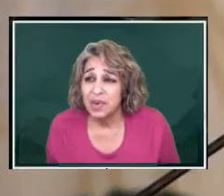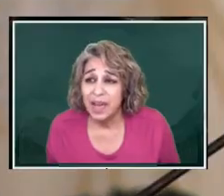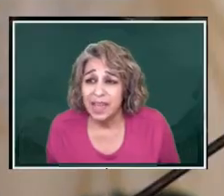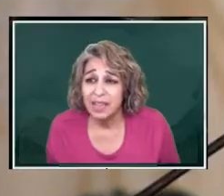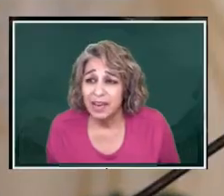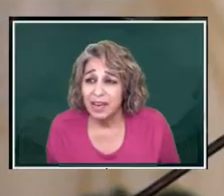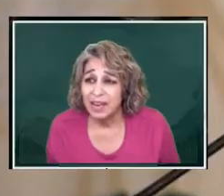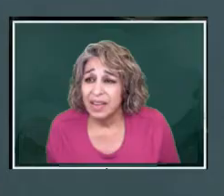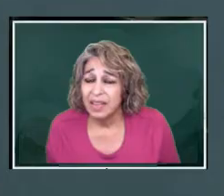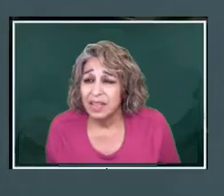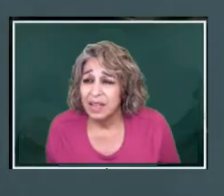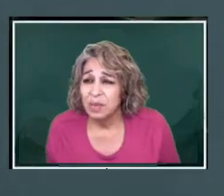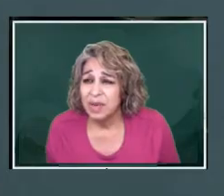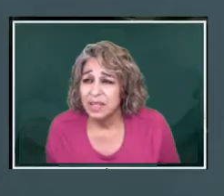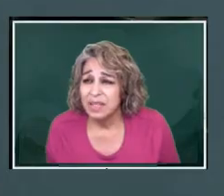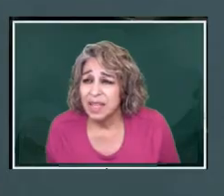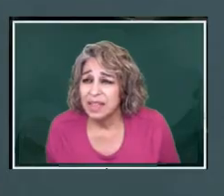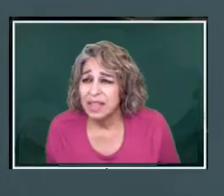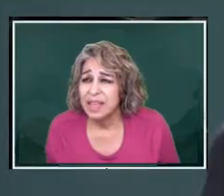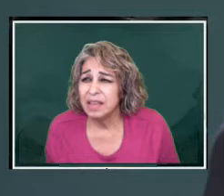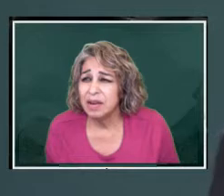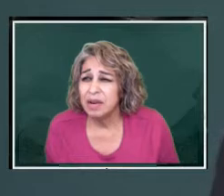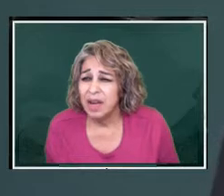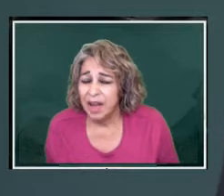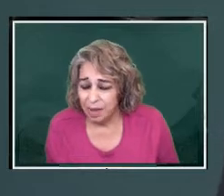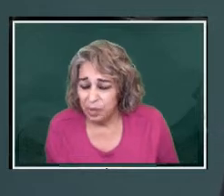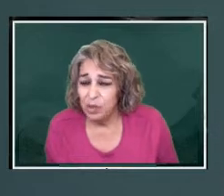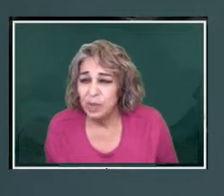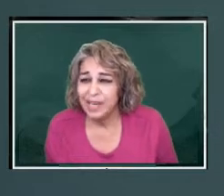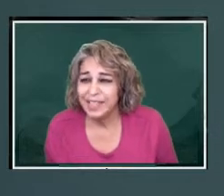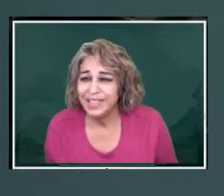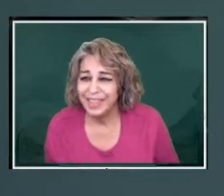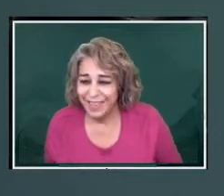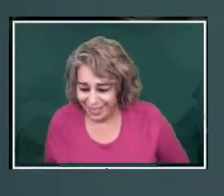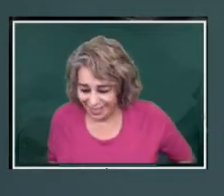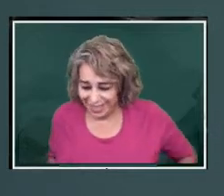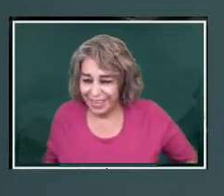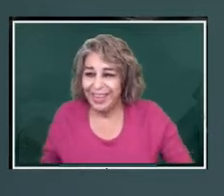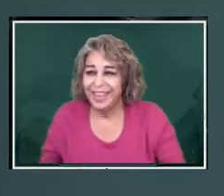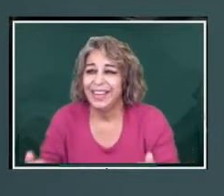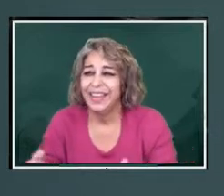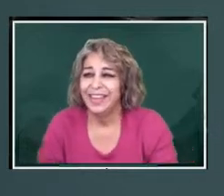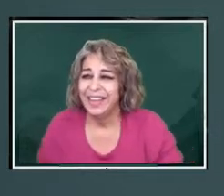blue moronga either. The ones they think they're blue bloods.